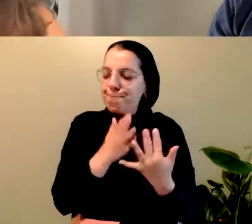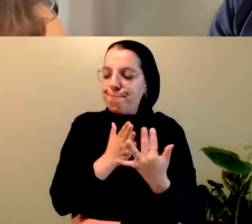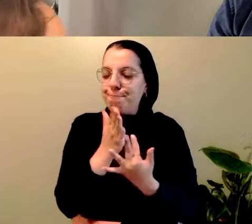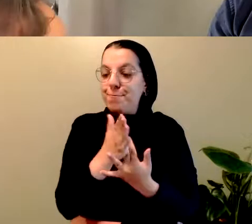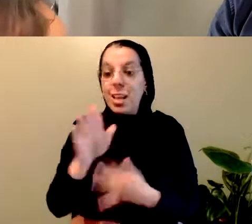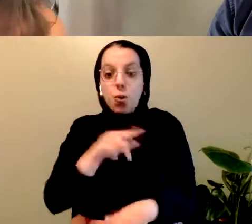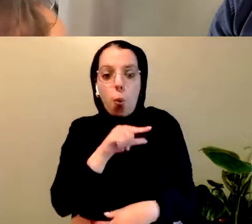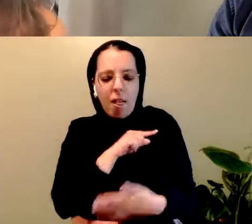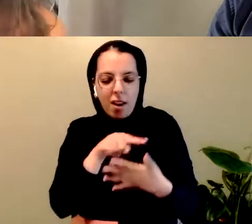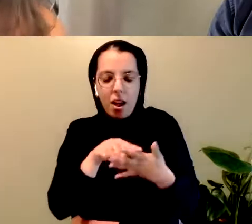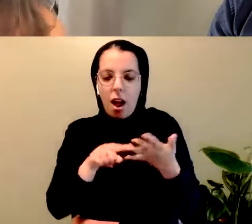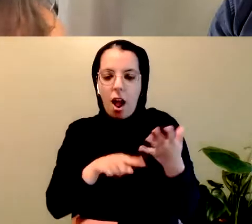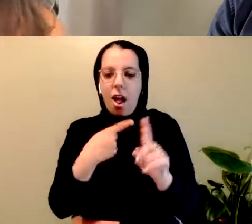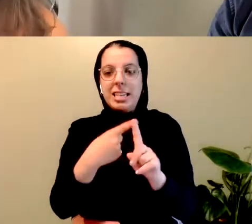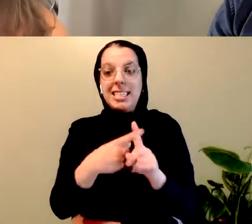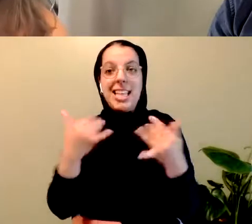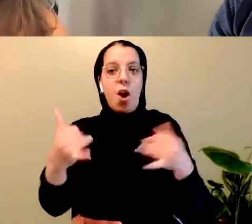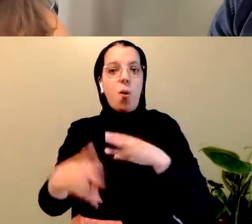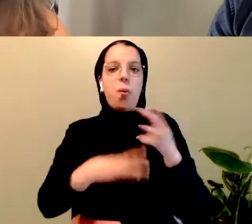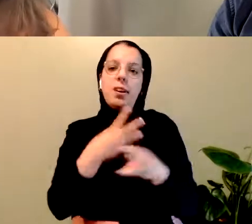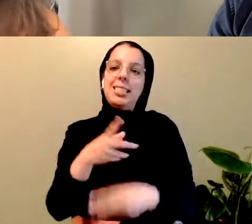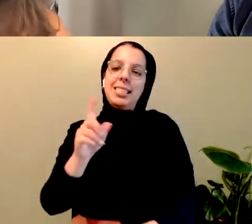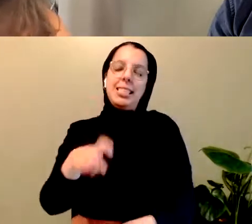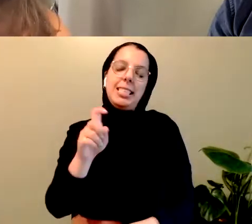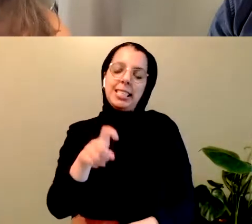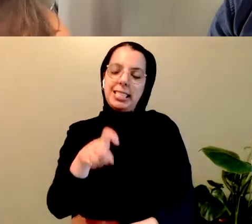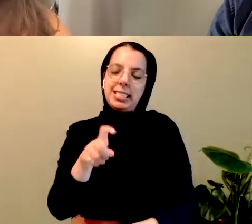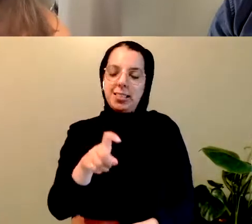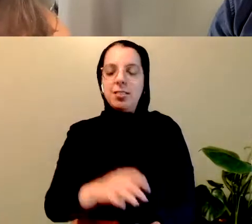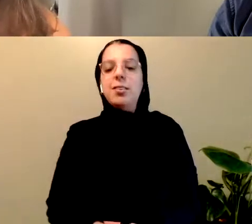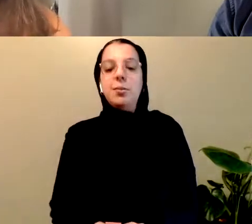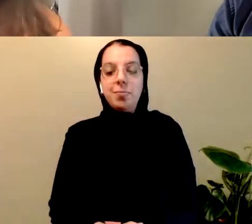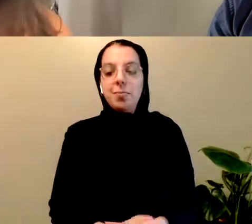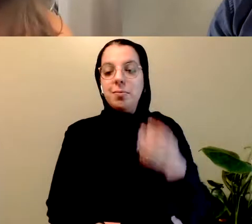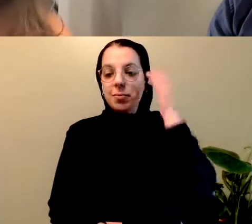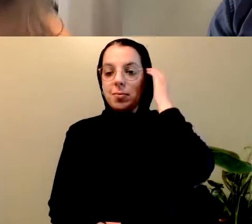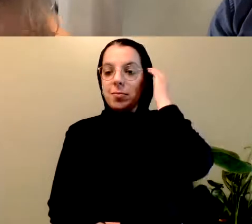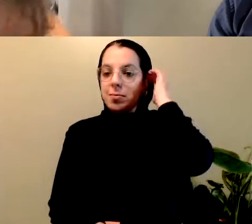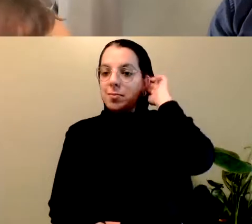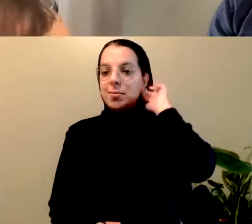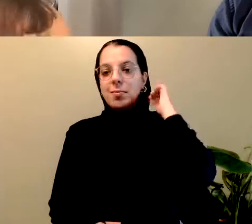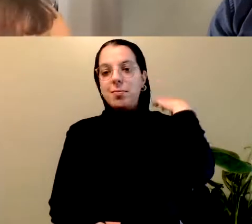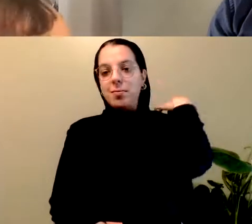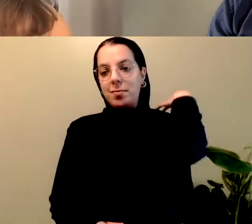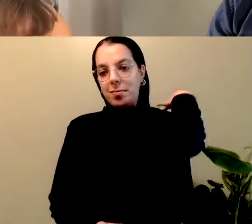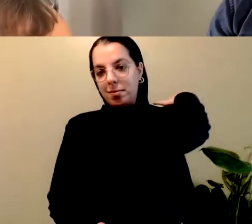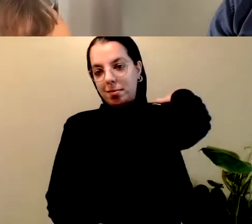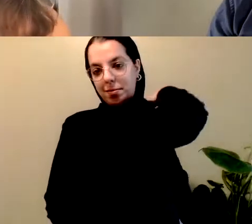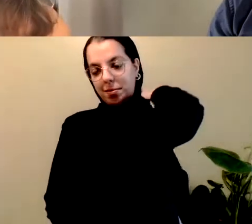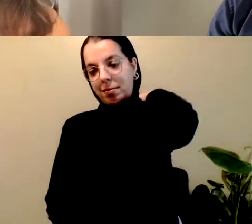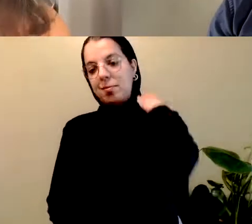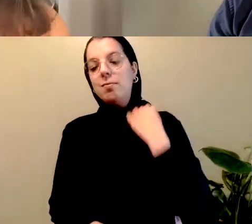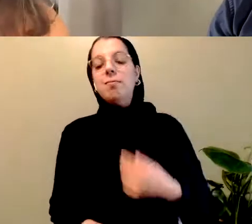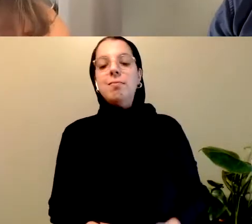so much in our world right now on so many friends. So with that, I want